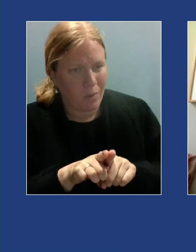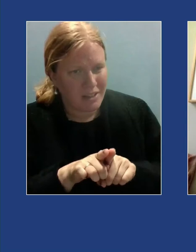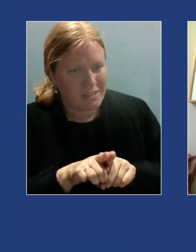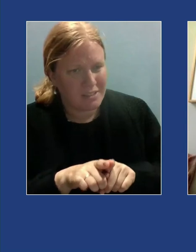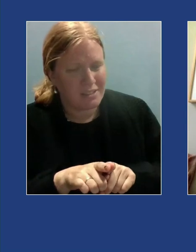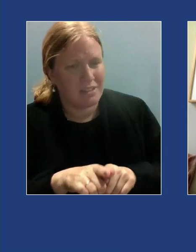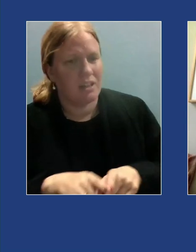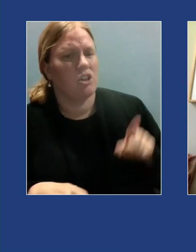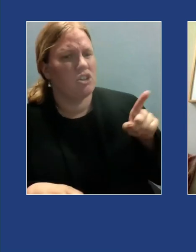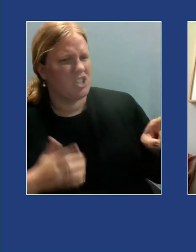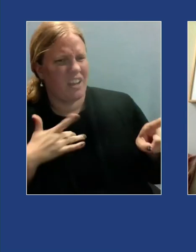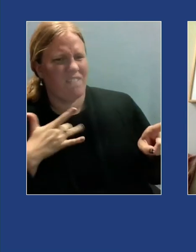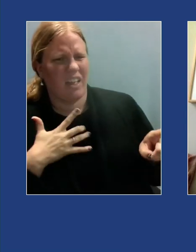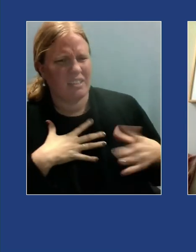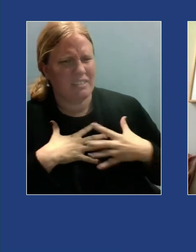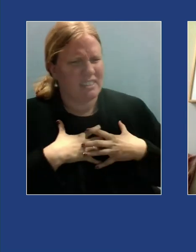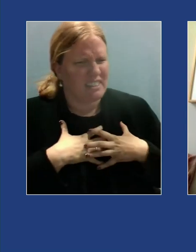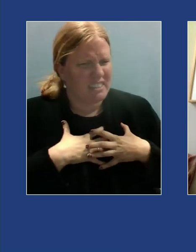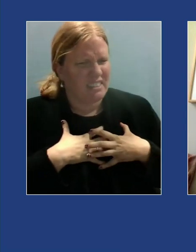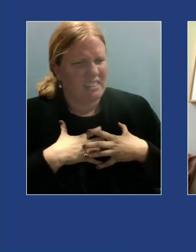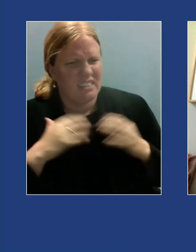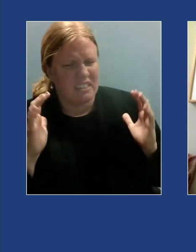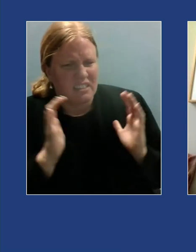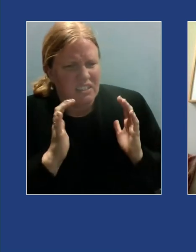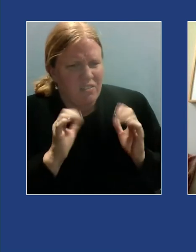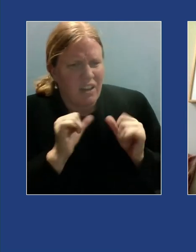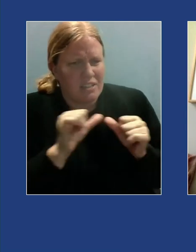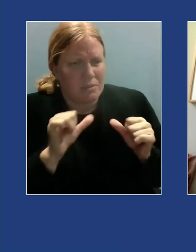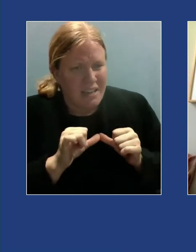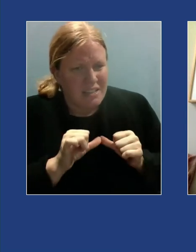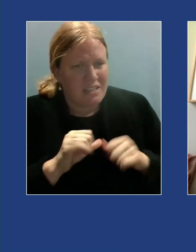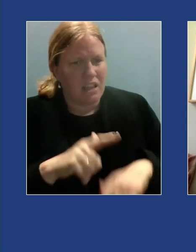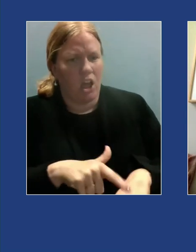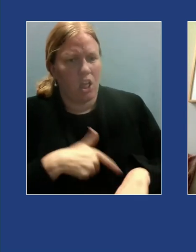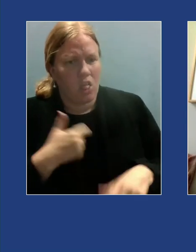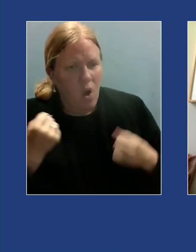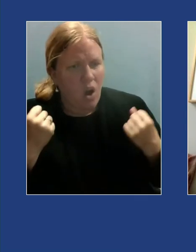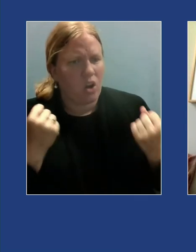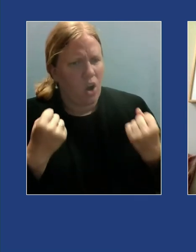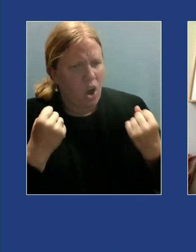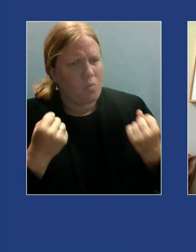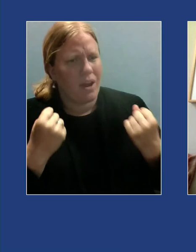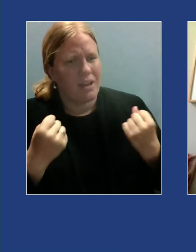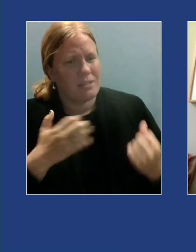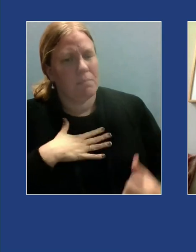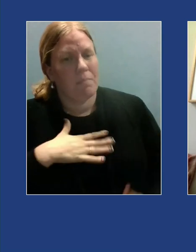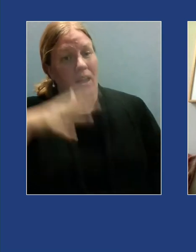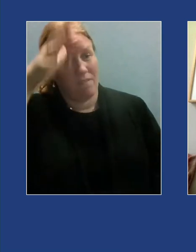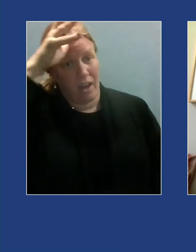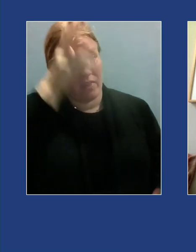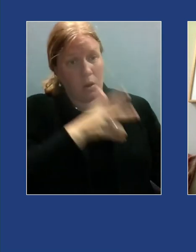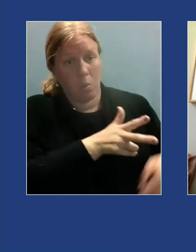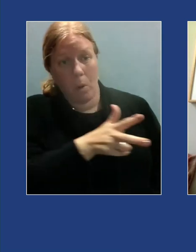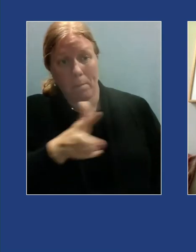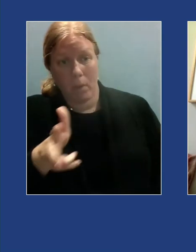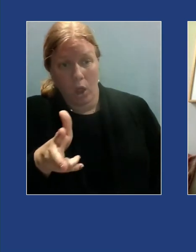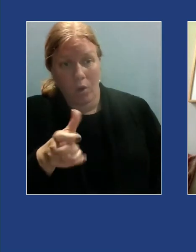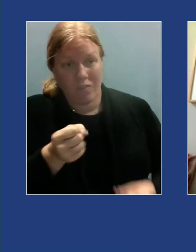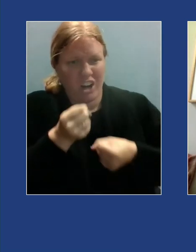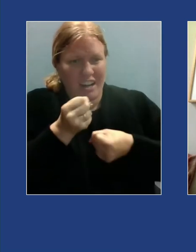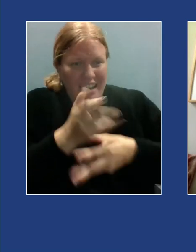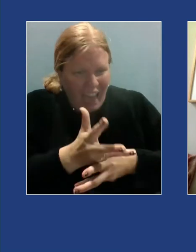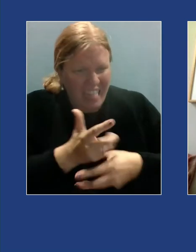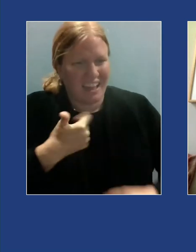spaces how challenging long car rides were that often resulted in my dad pulling the car to the side of the road and yelling at us